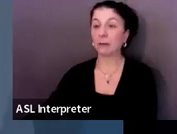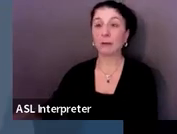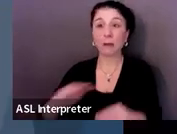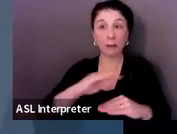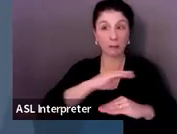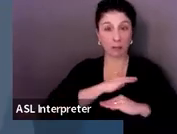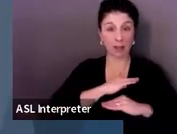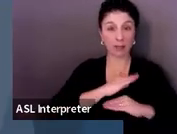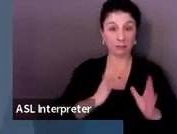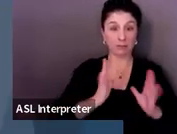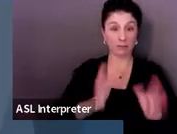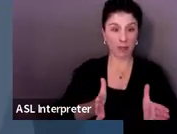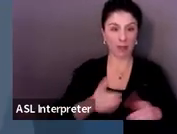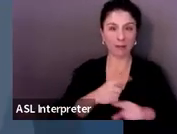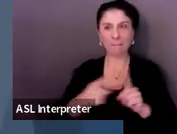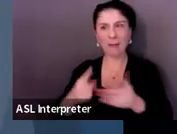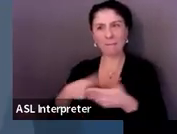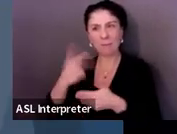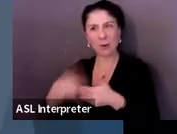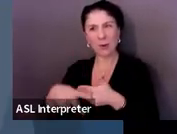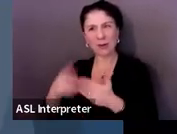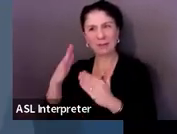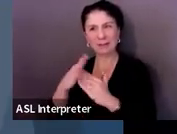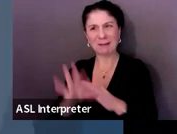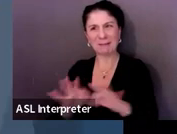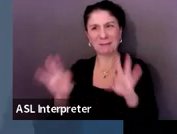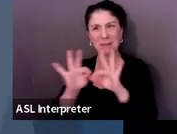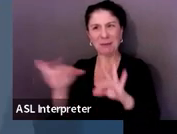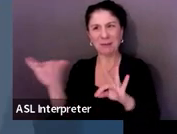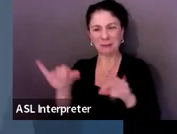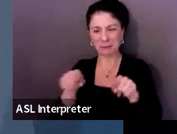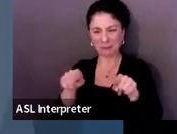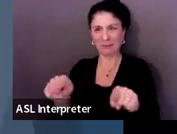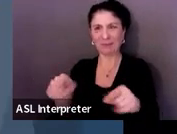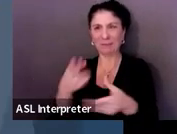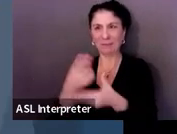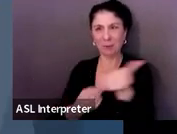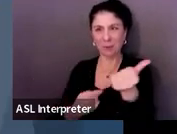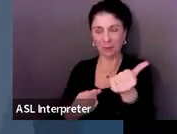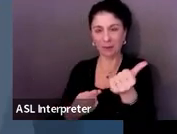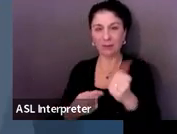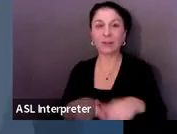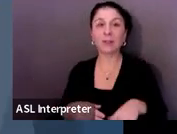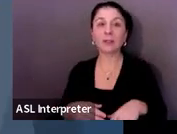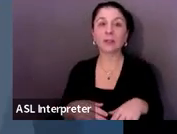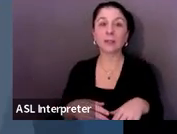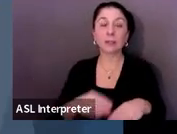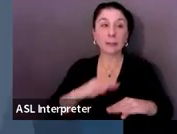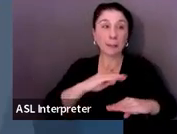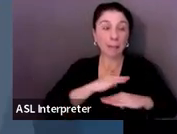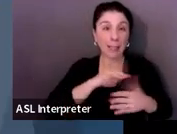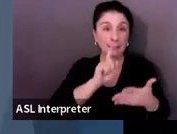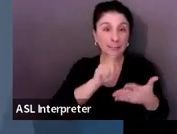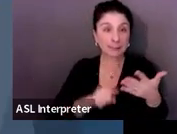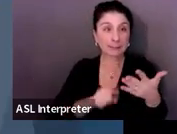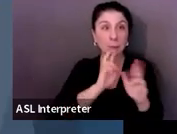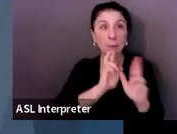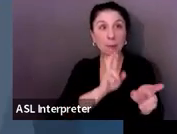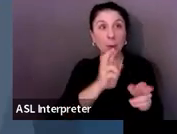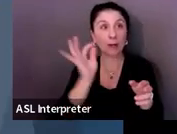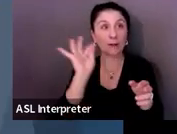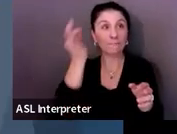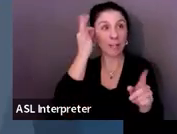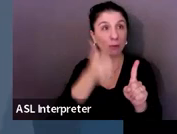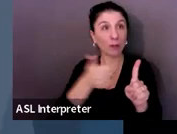really monitor the compliance piece, but we never want to lose sight of programming, because as you know, a good